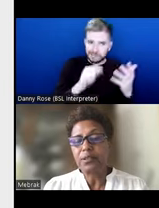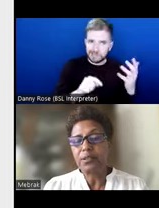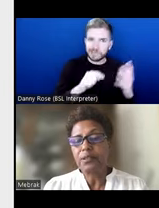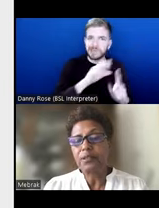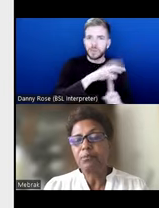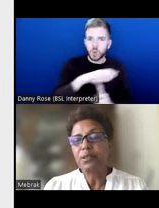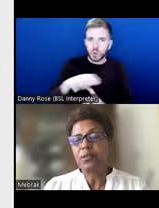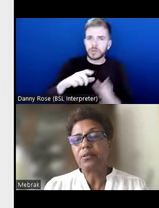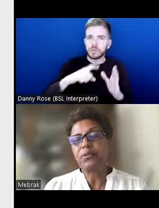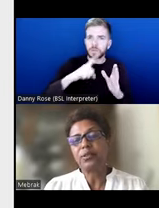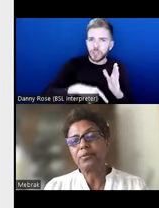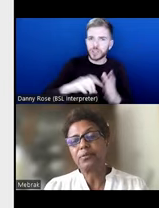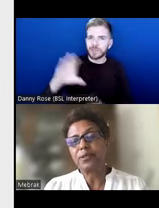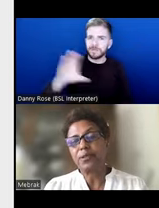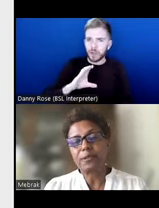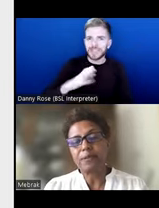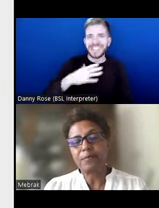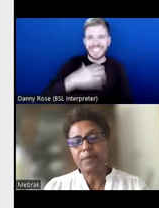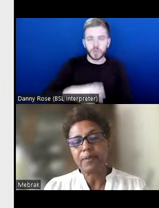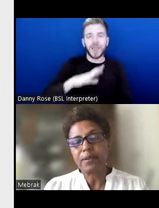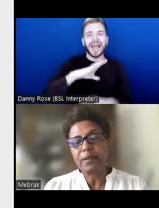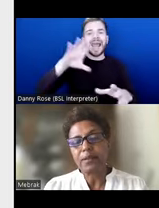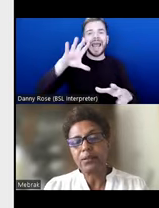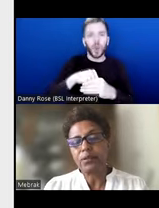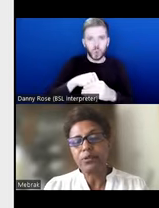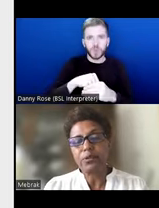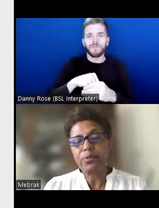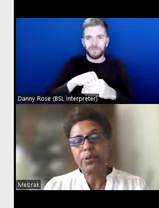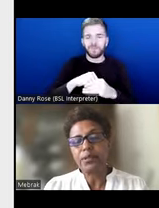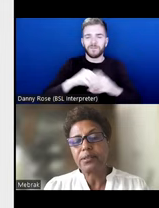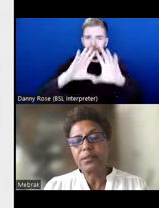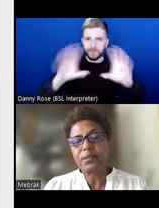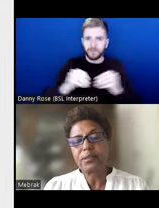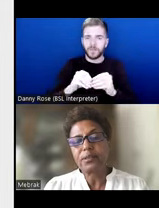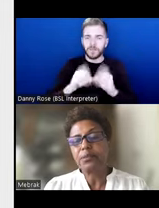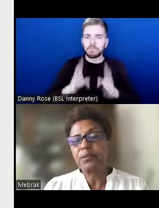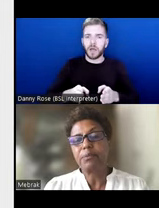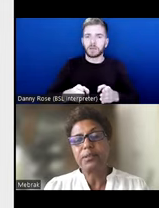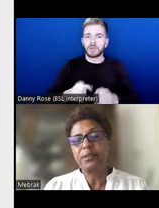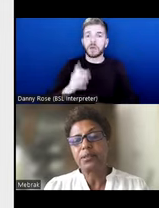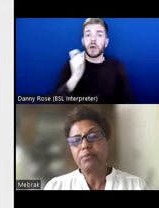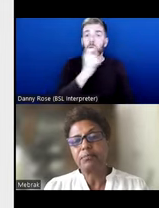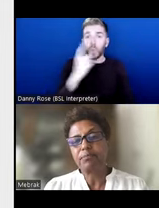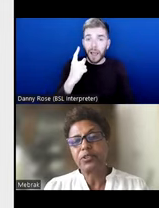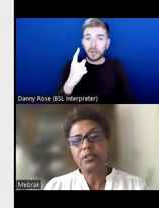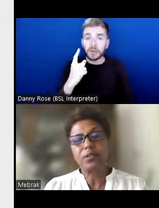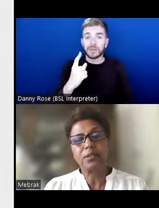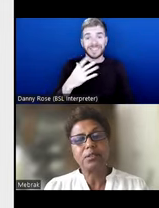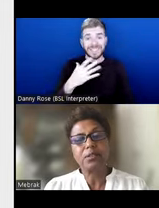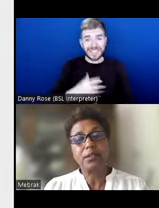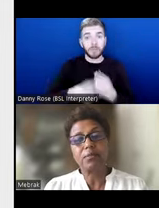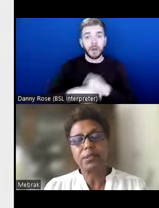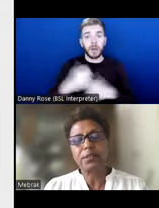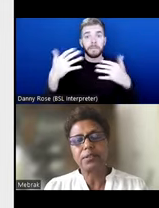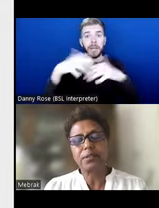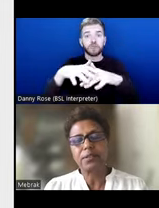and funding need to be inclusive. And also awareness and education has to be mainstream. Children need